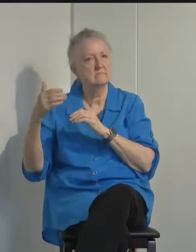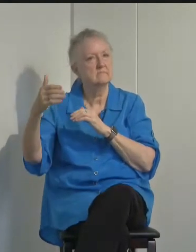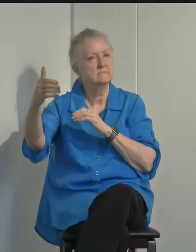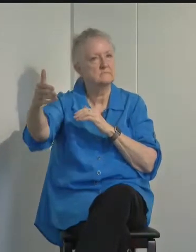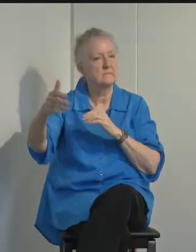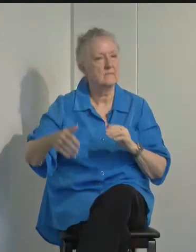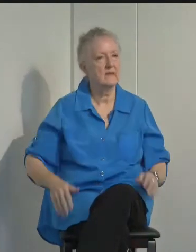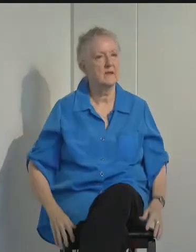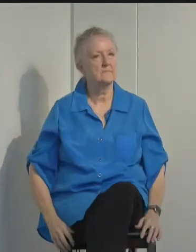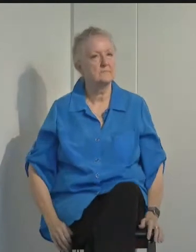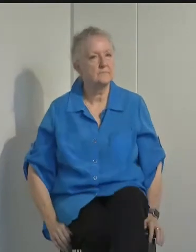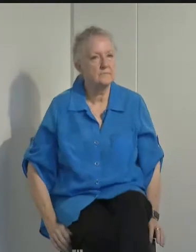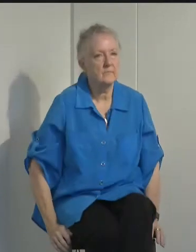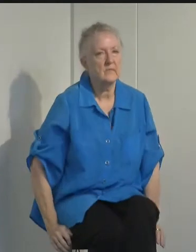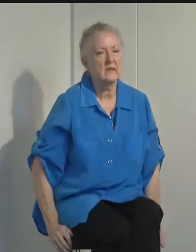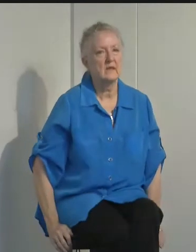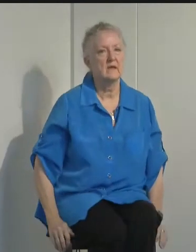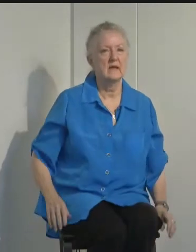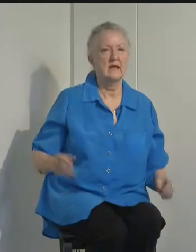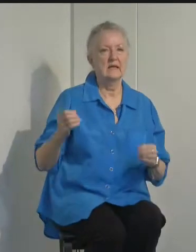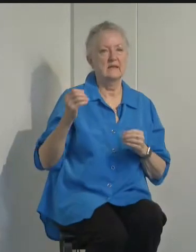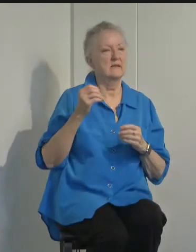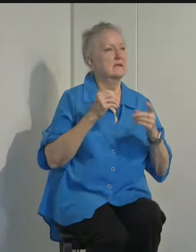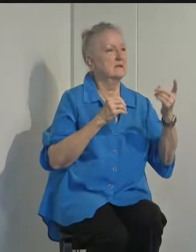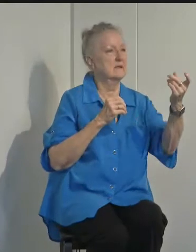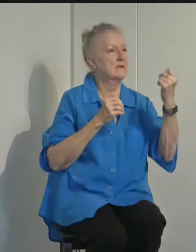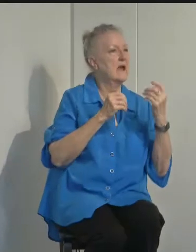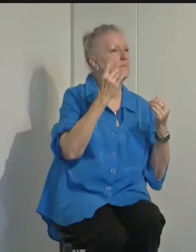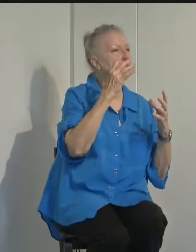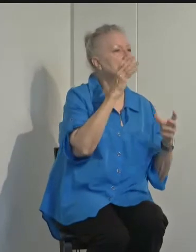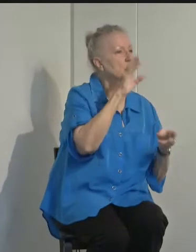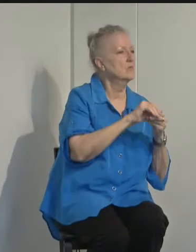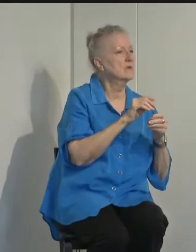many total cases now and deaths as of right now?